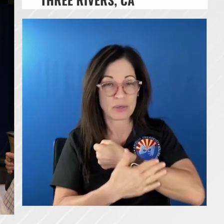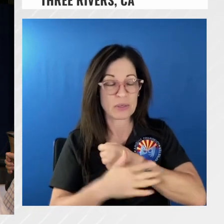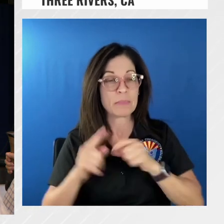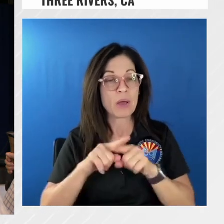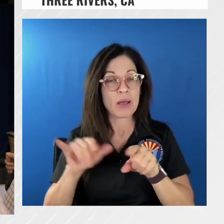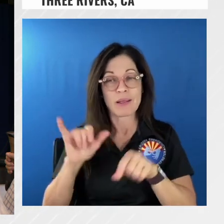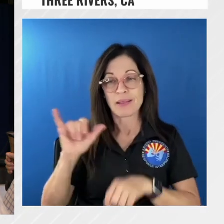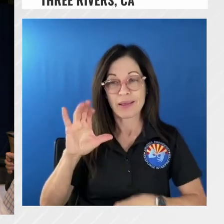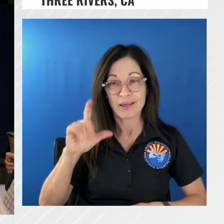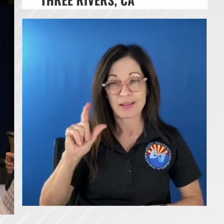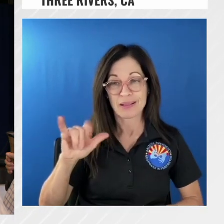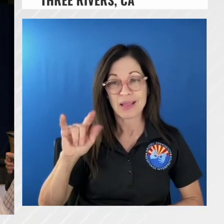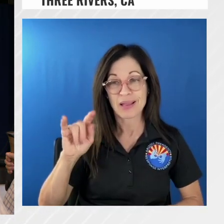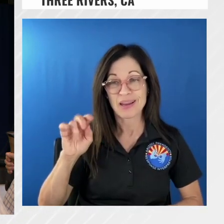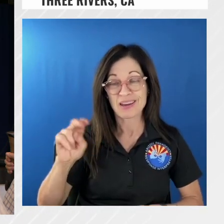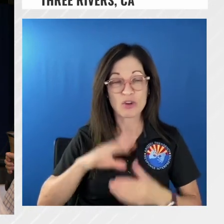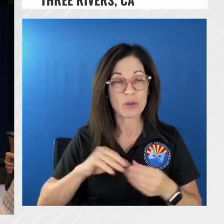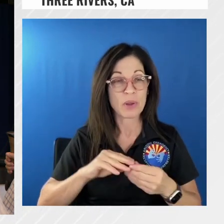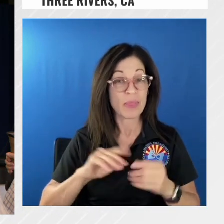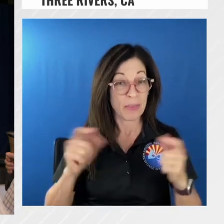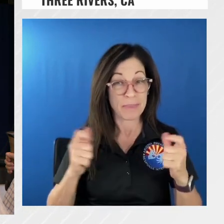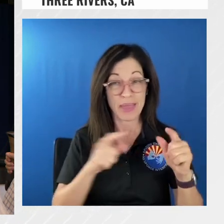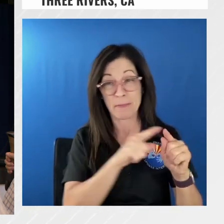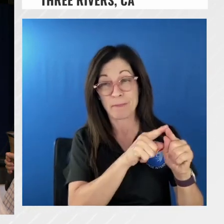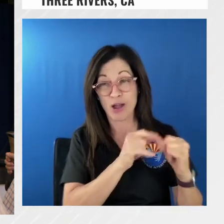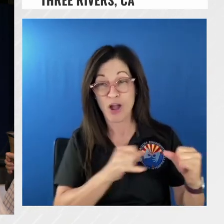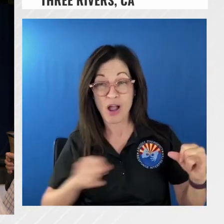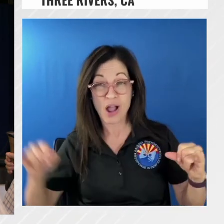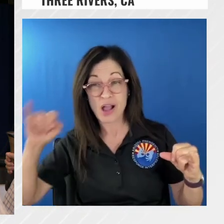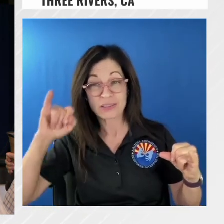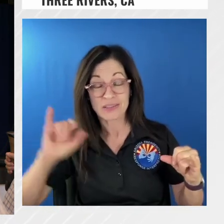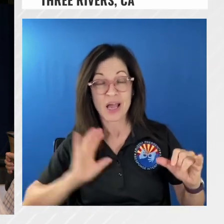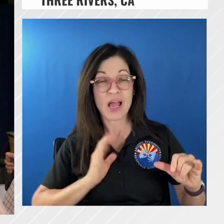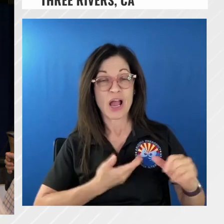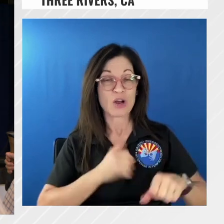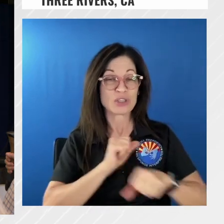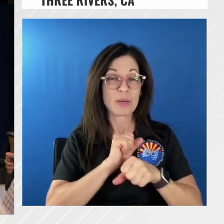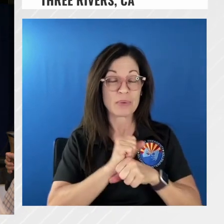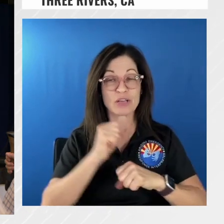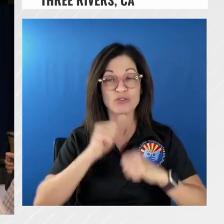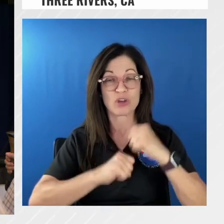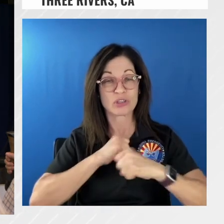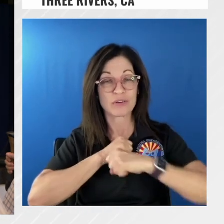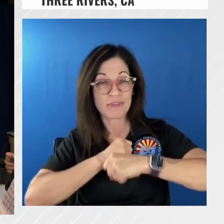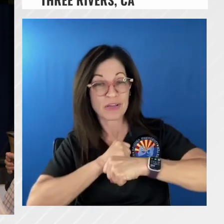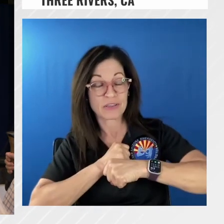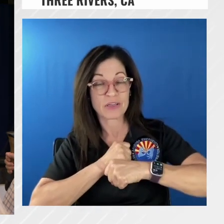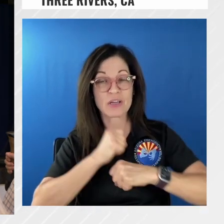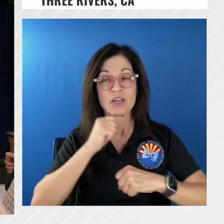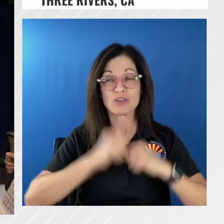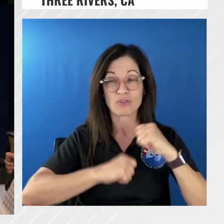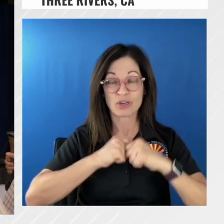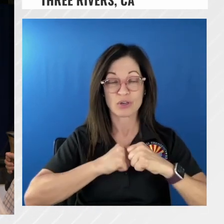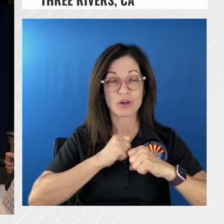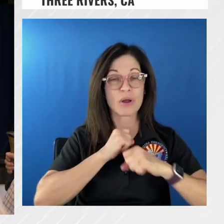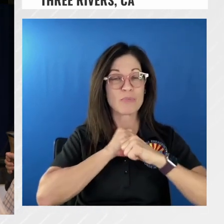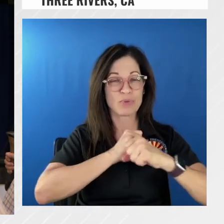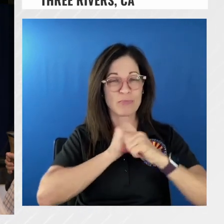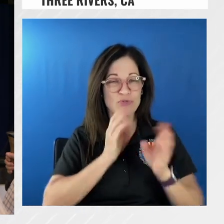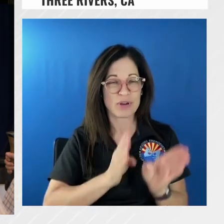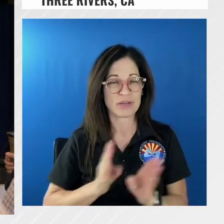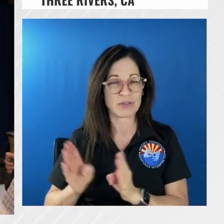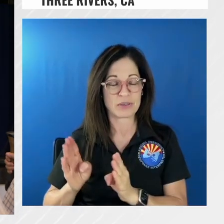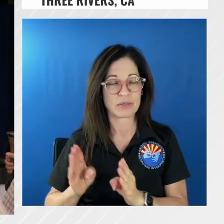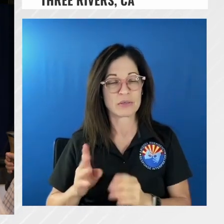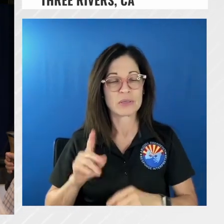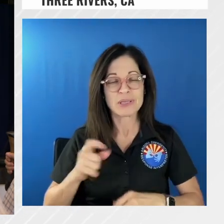about the big box our job is structure defense structure preparation within this big box within these incidents so we need to make sure that we're working with